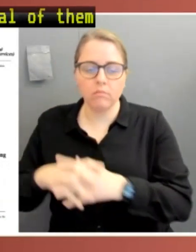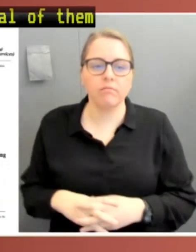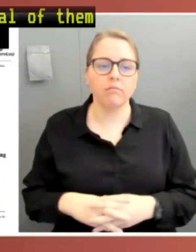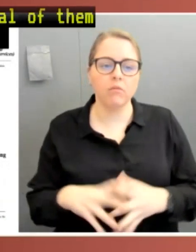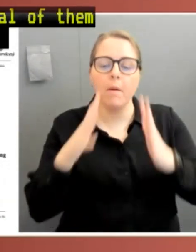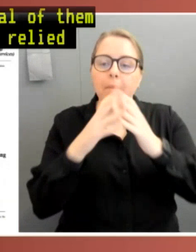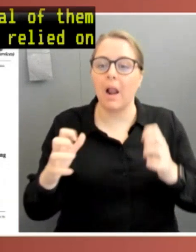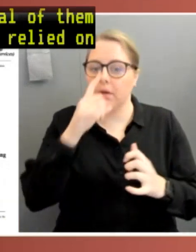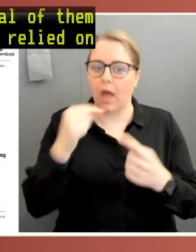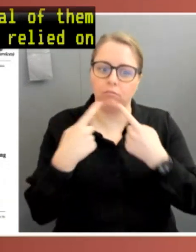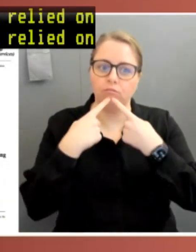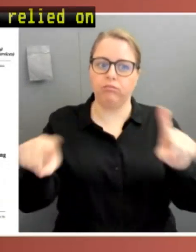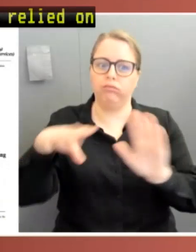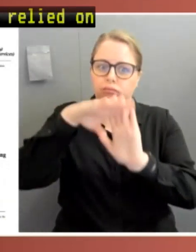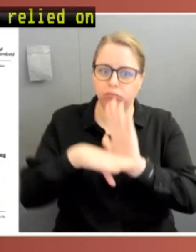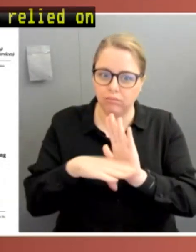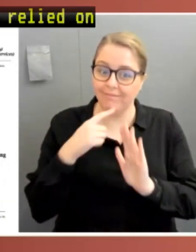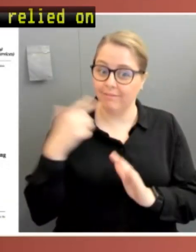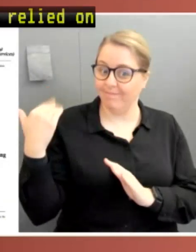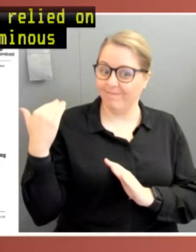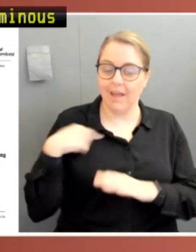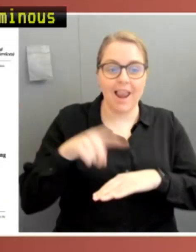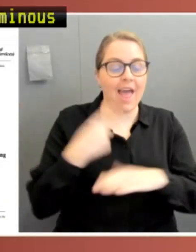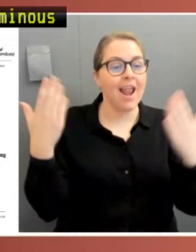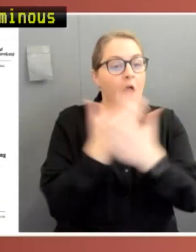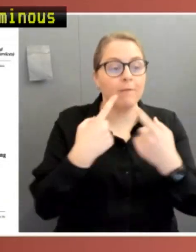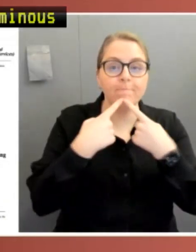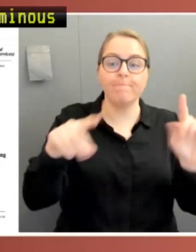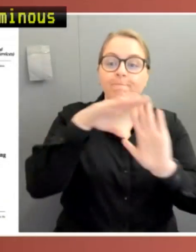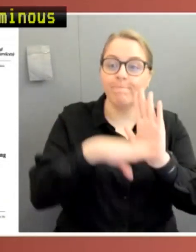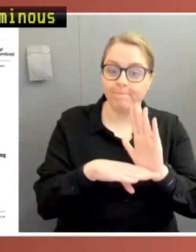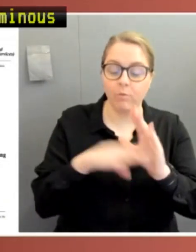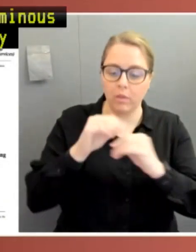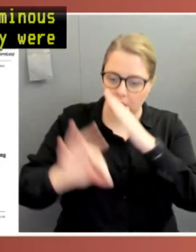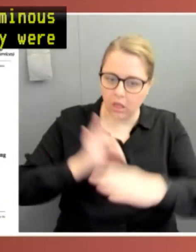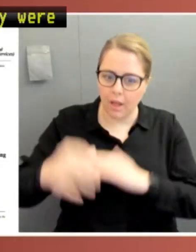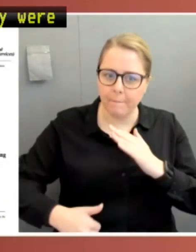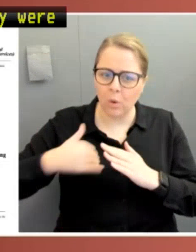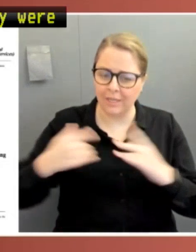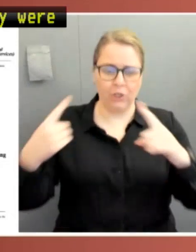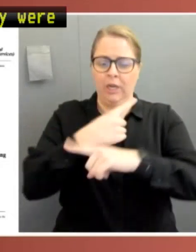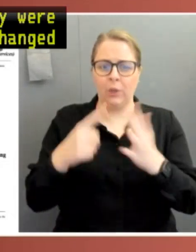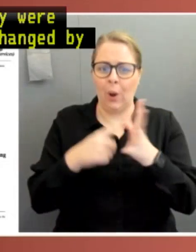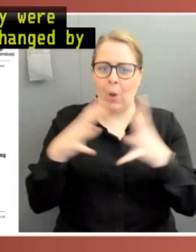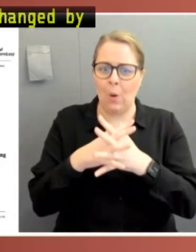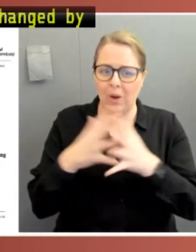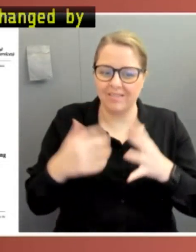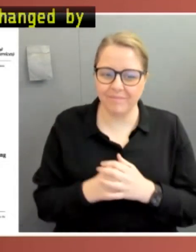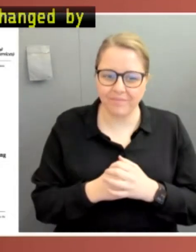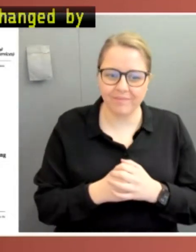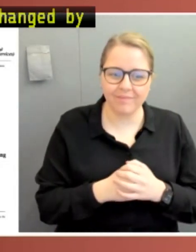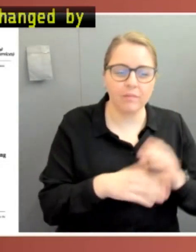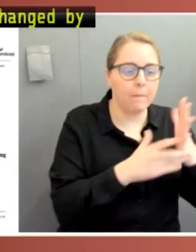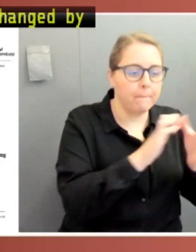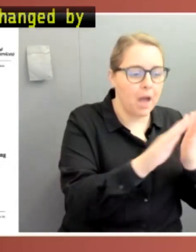were announced late at night and they were changed by the morning. For the Commonwealth alone, between 18 March 2020 and 17 April, a